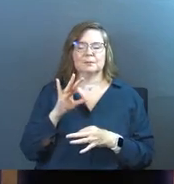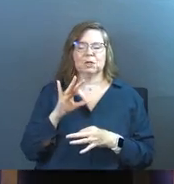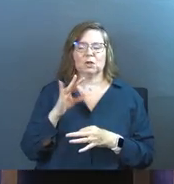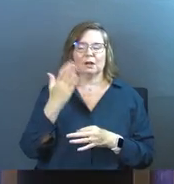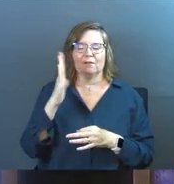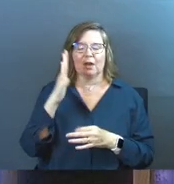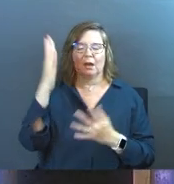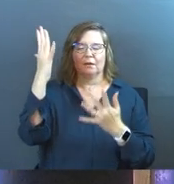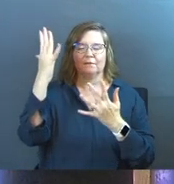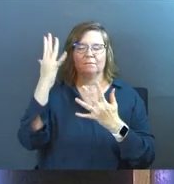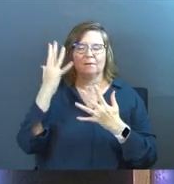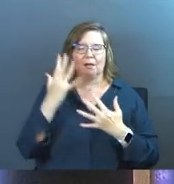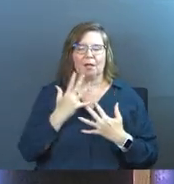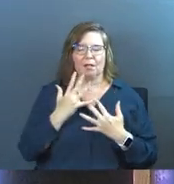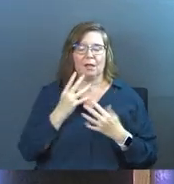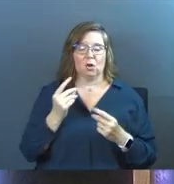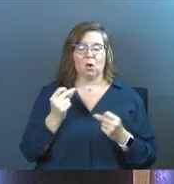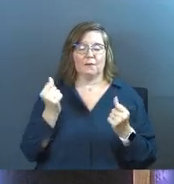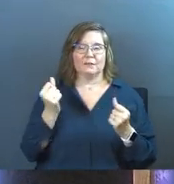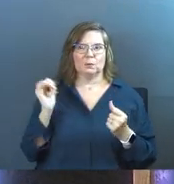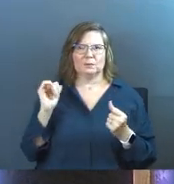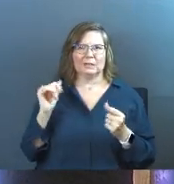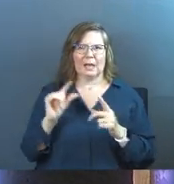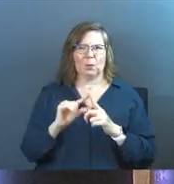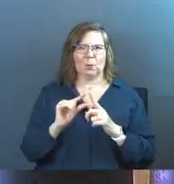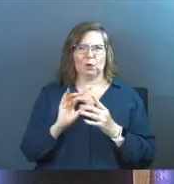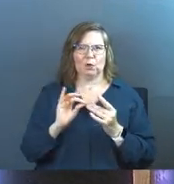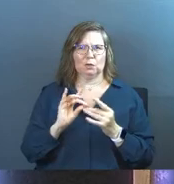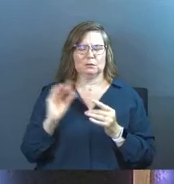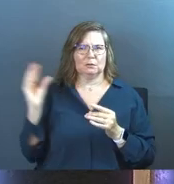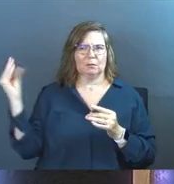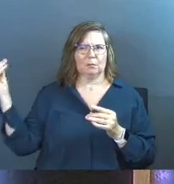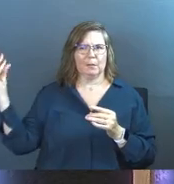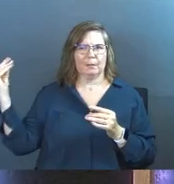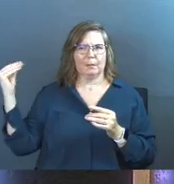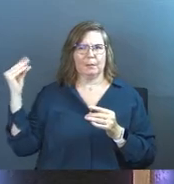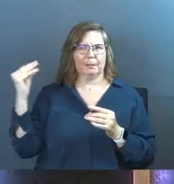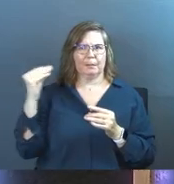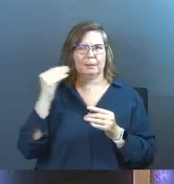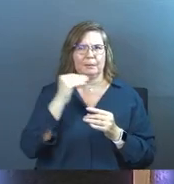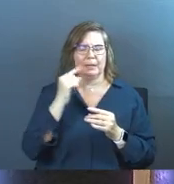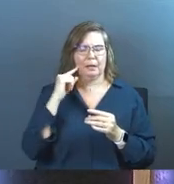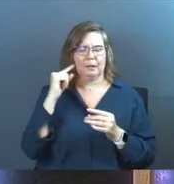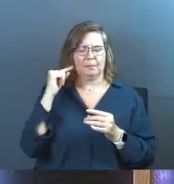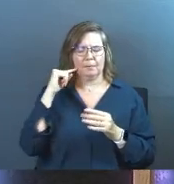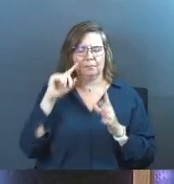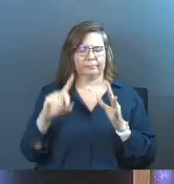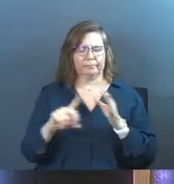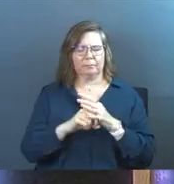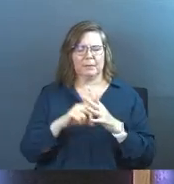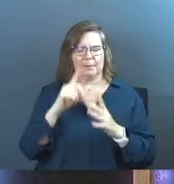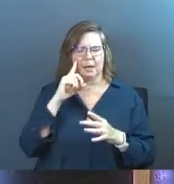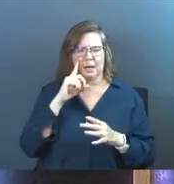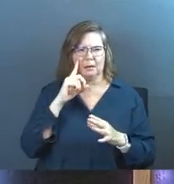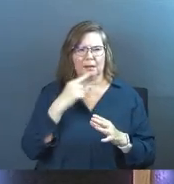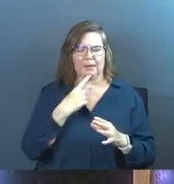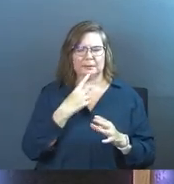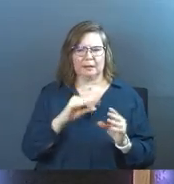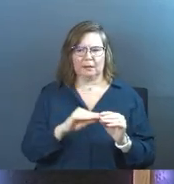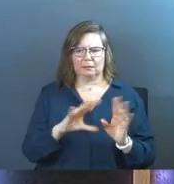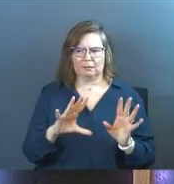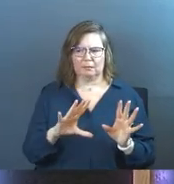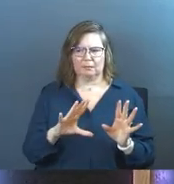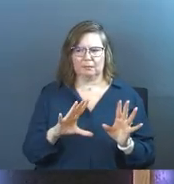fell and all of a sudden it's like words came from over here in my mind. And they just said,